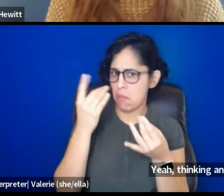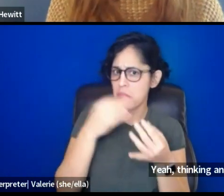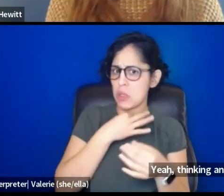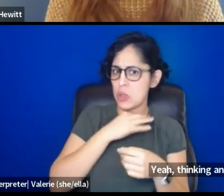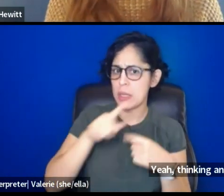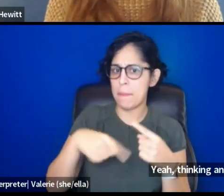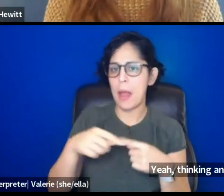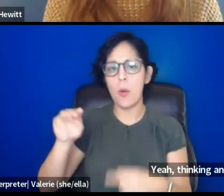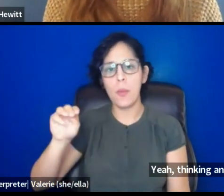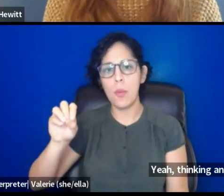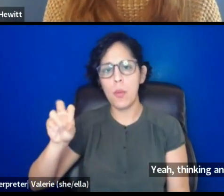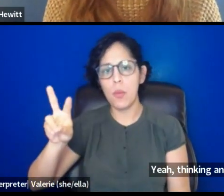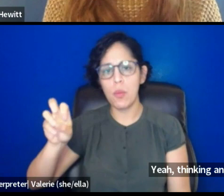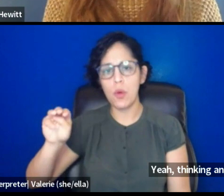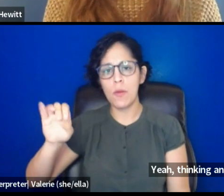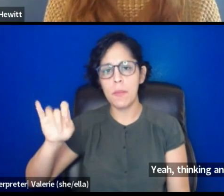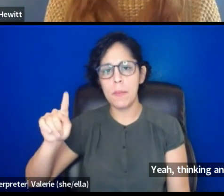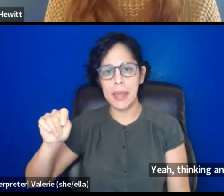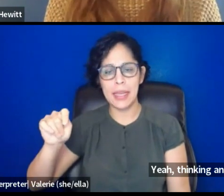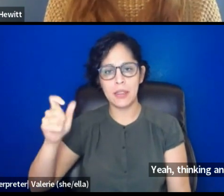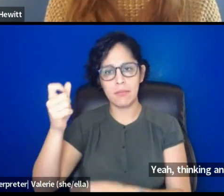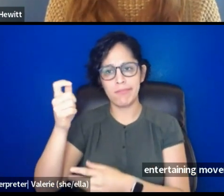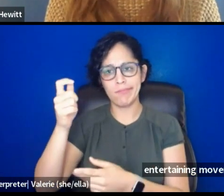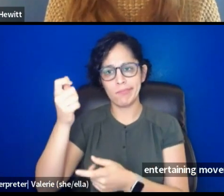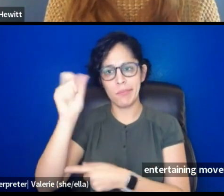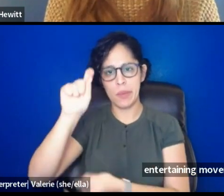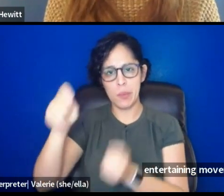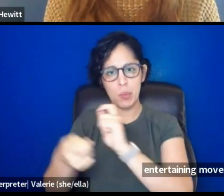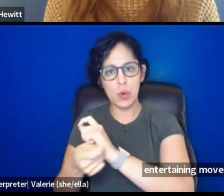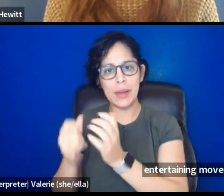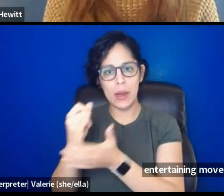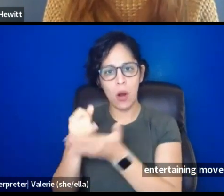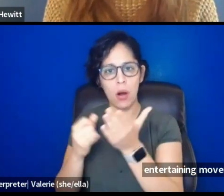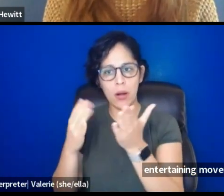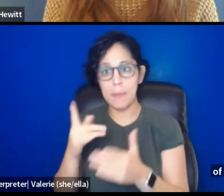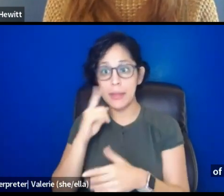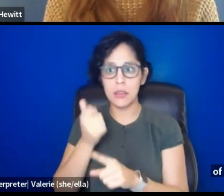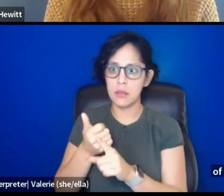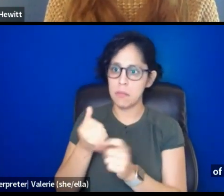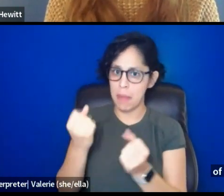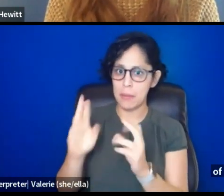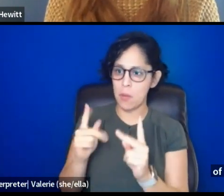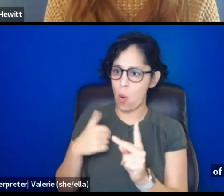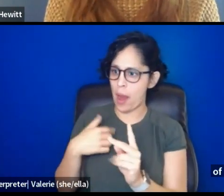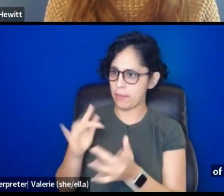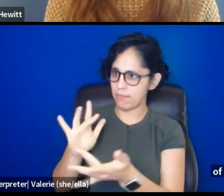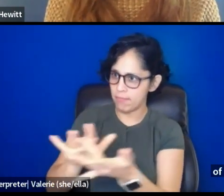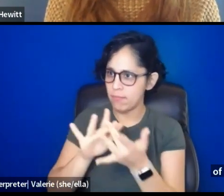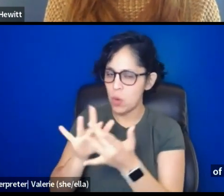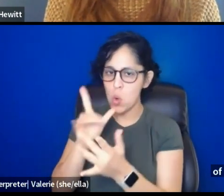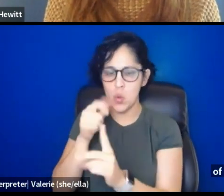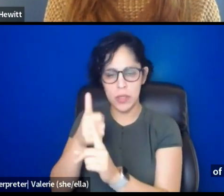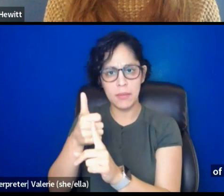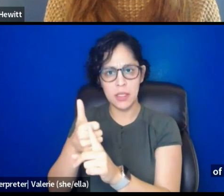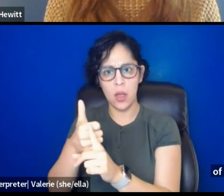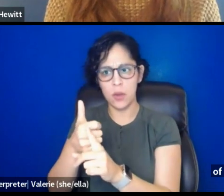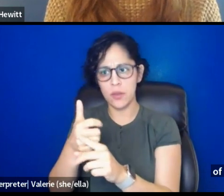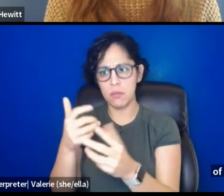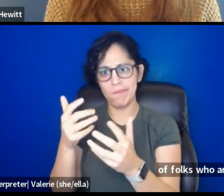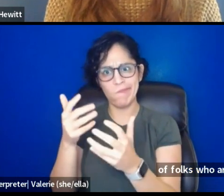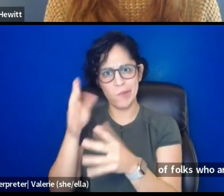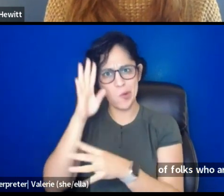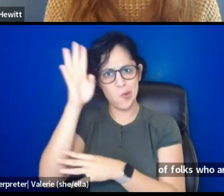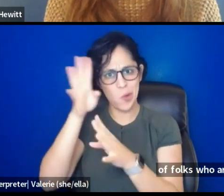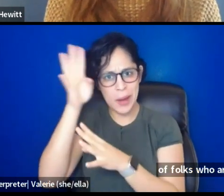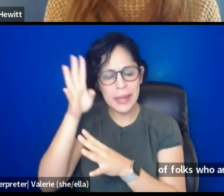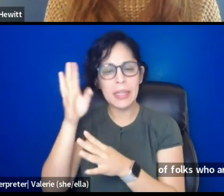artists because I work with a lot of folks, um, who are divisors and movement, um, people. Um, so